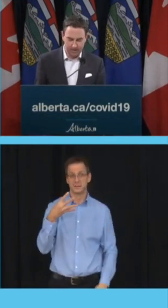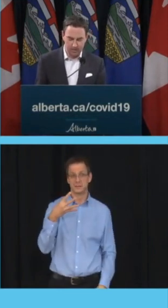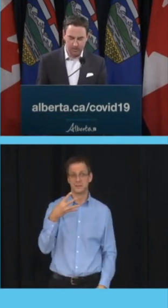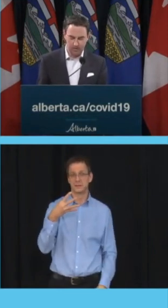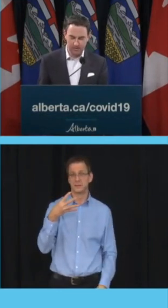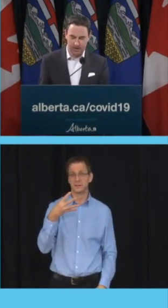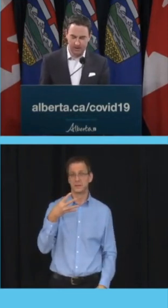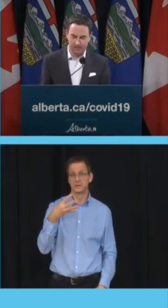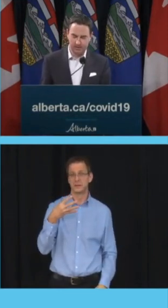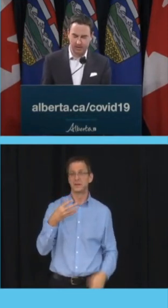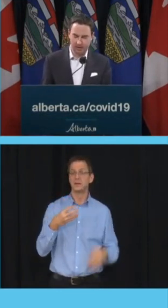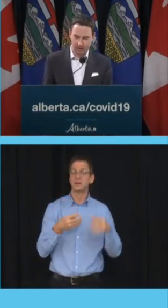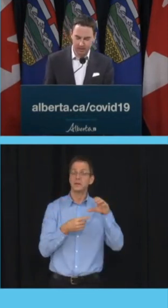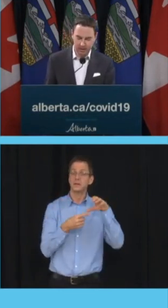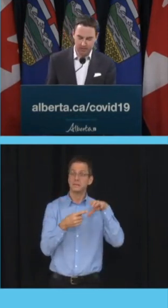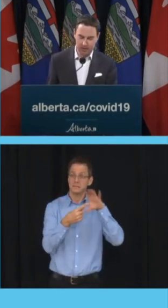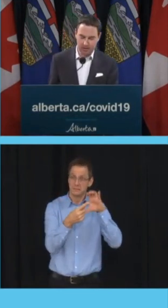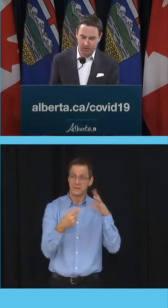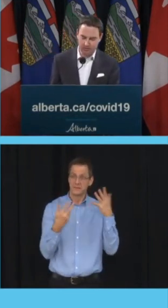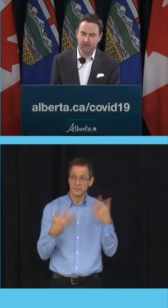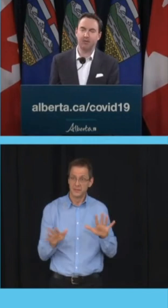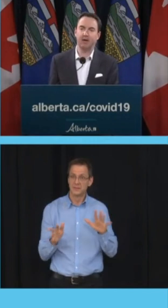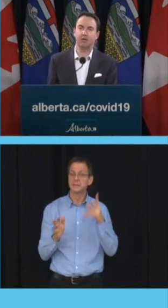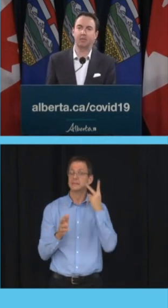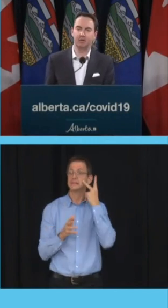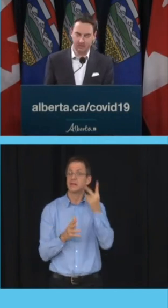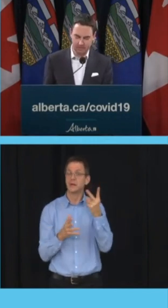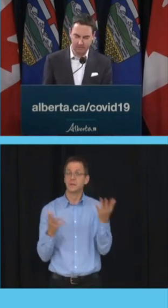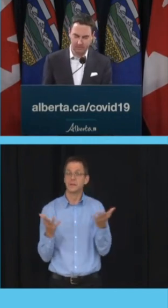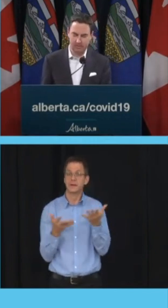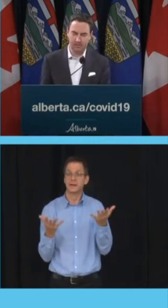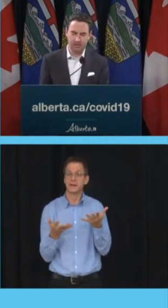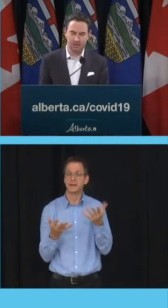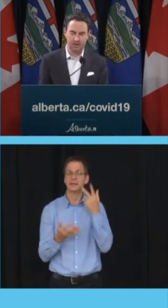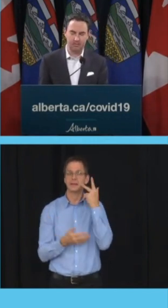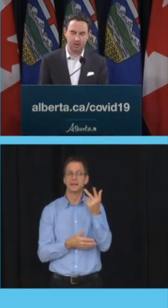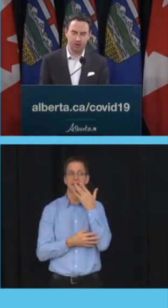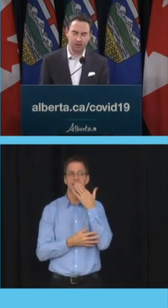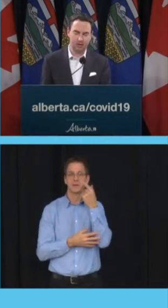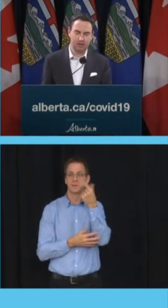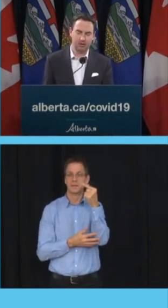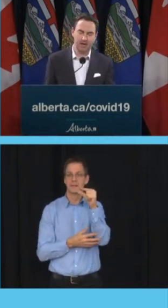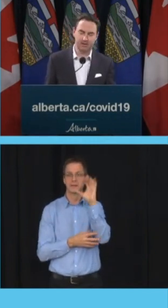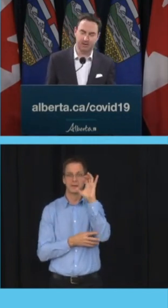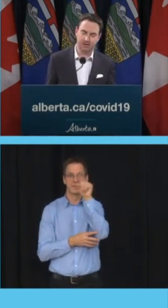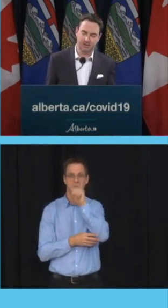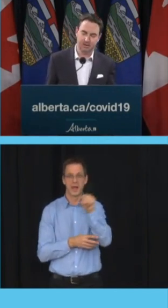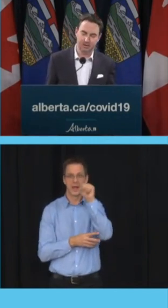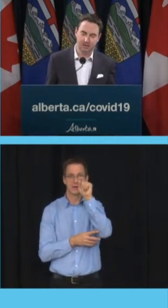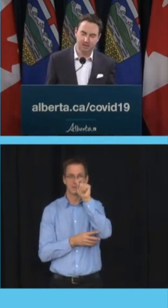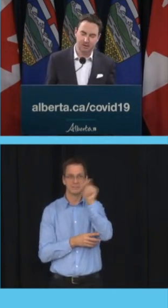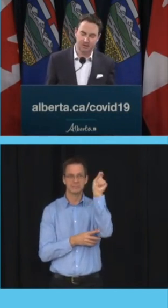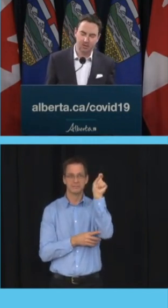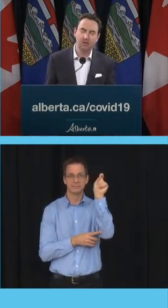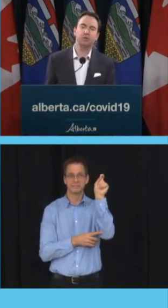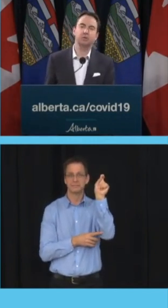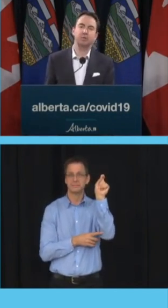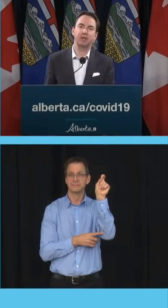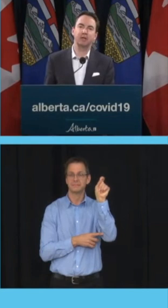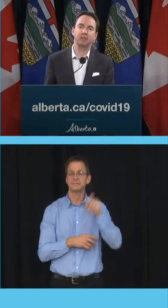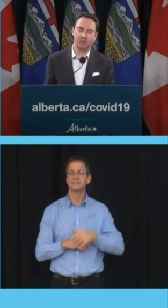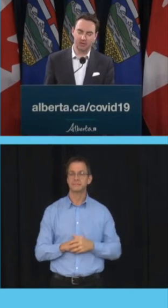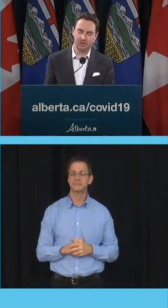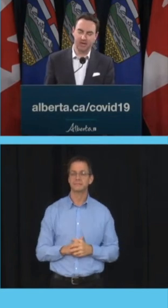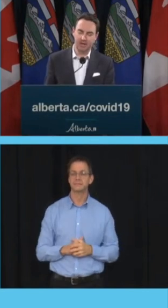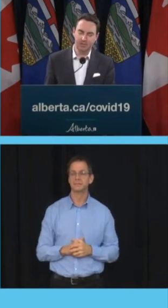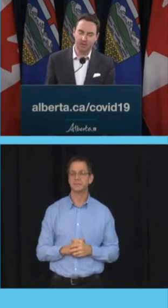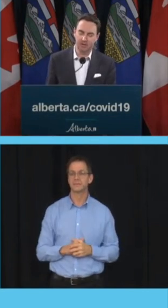When a valid QR code is scanned, a green checkmark will verify the person and ensure that they are vaccinated. It